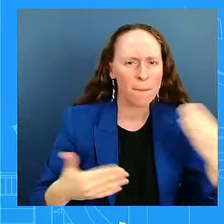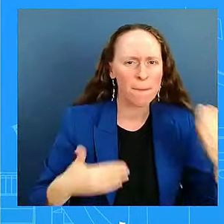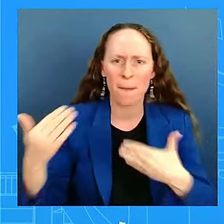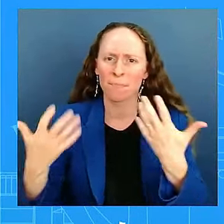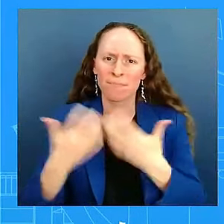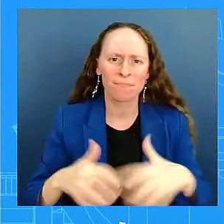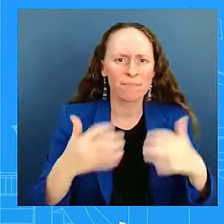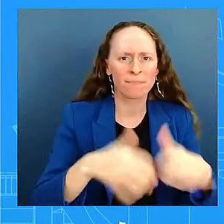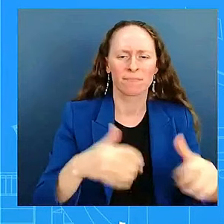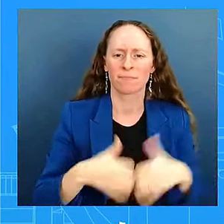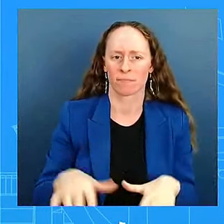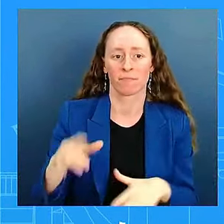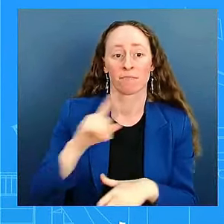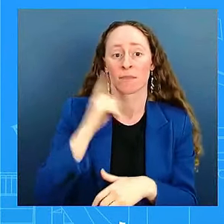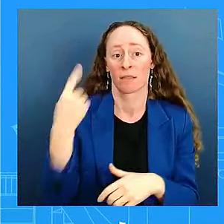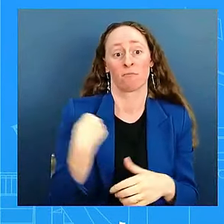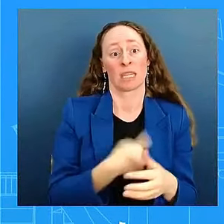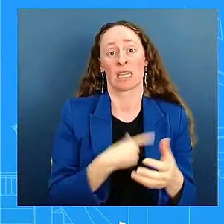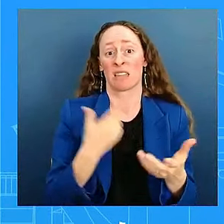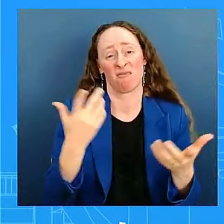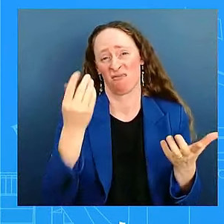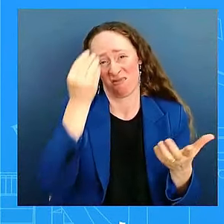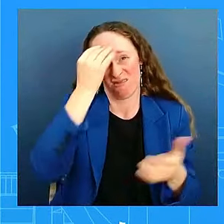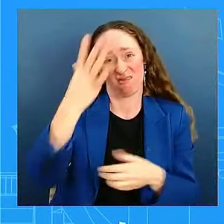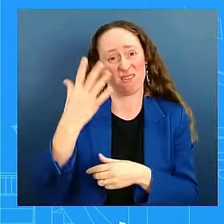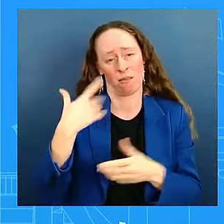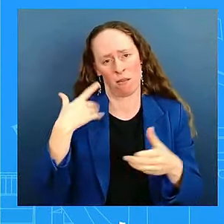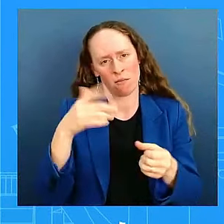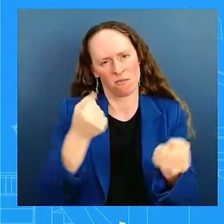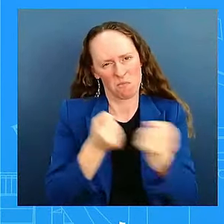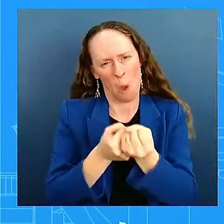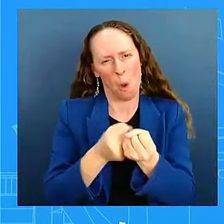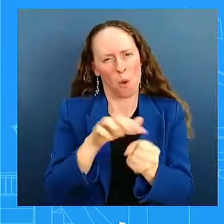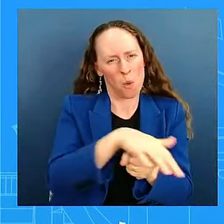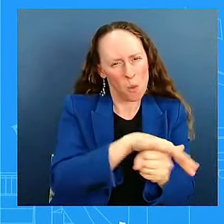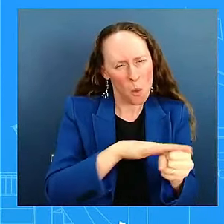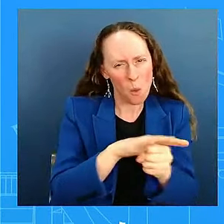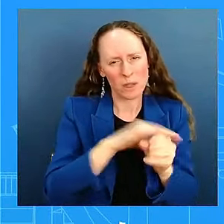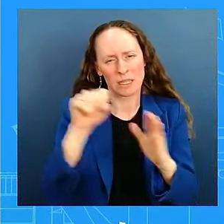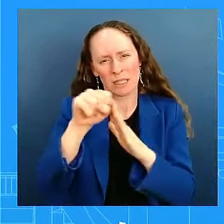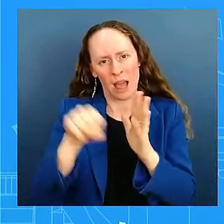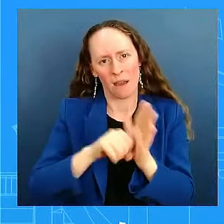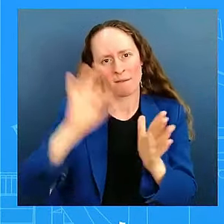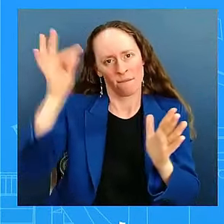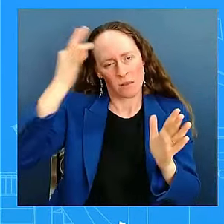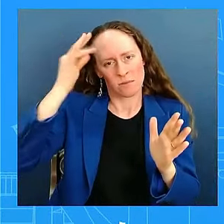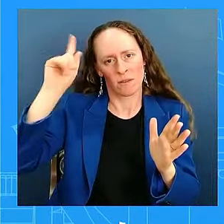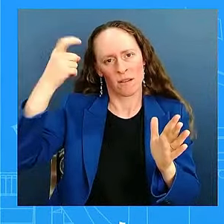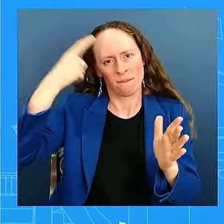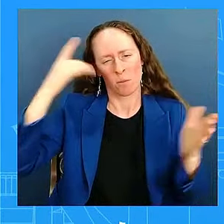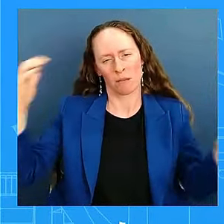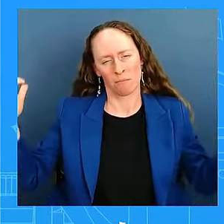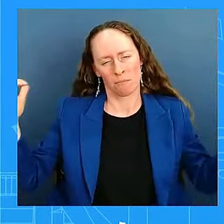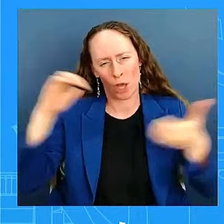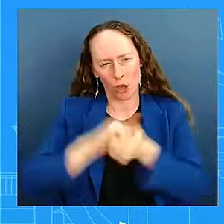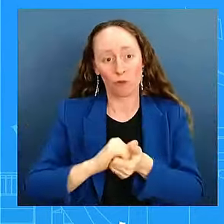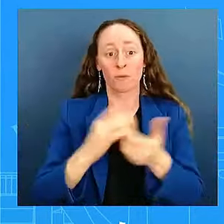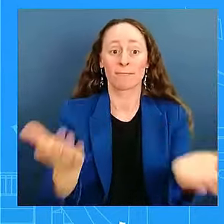is an all of government, frankly, all of community effort. And with that, I'll take some questions. Okay, good.